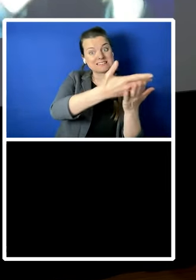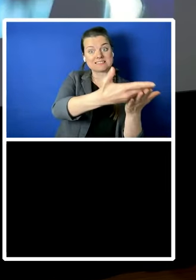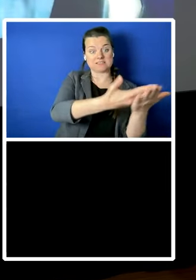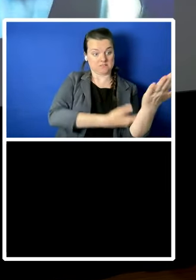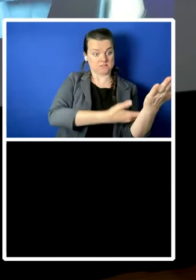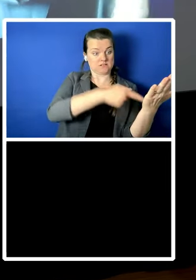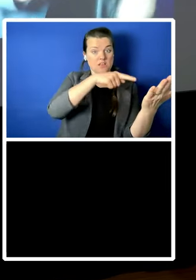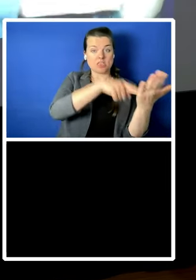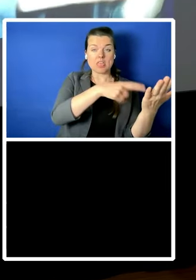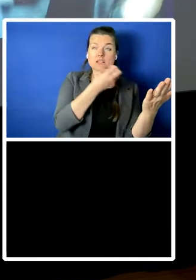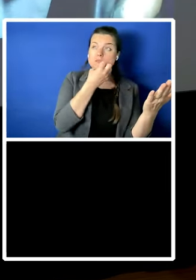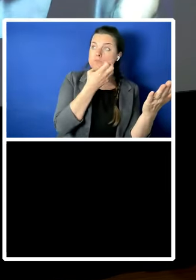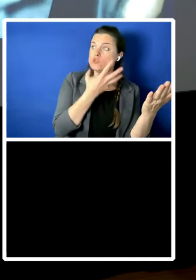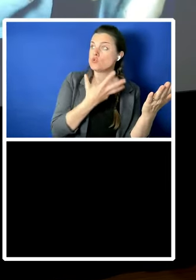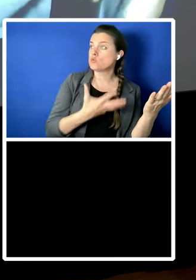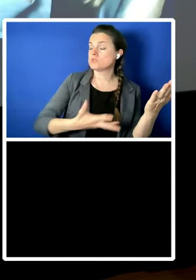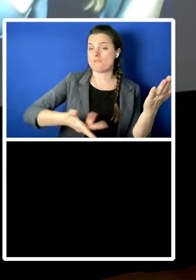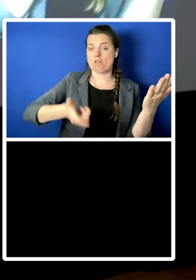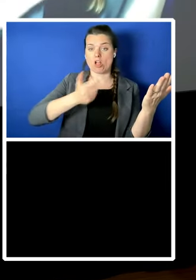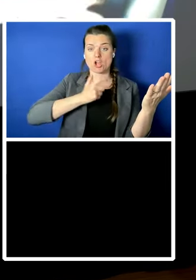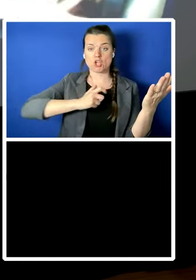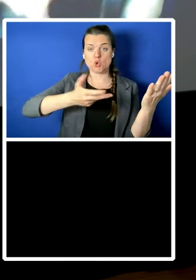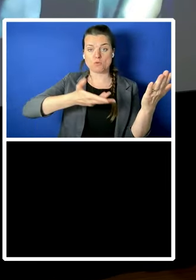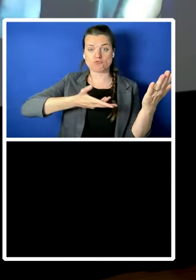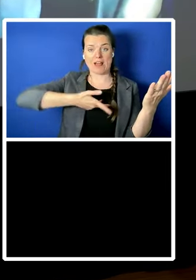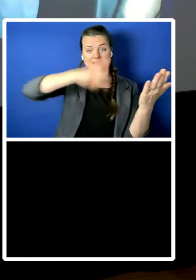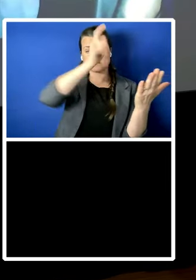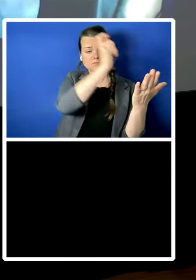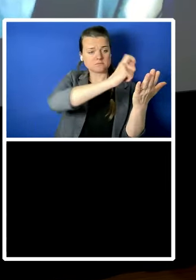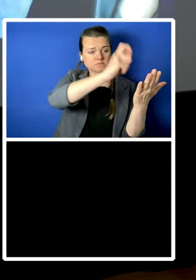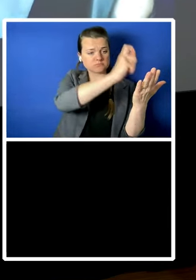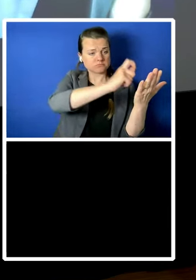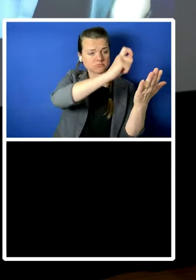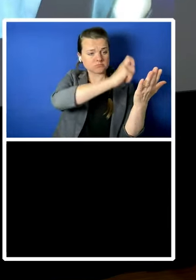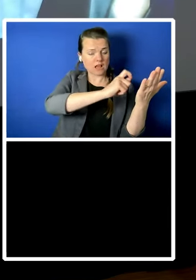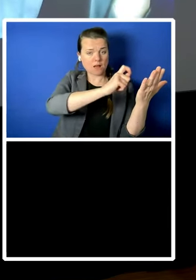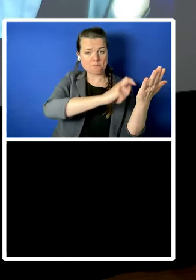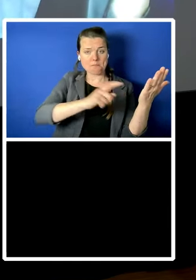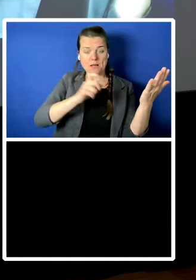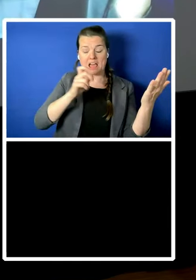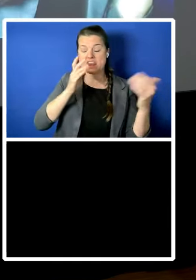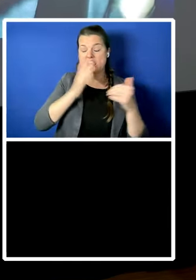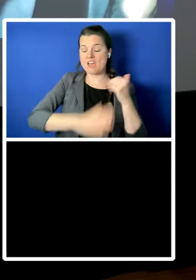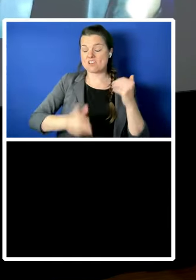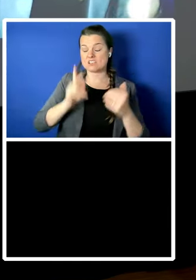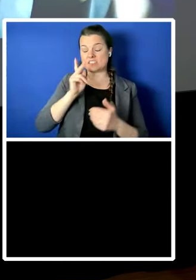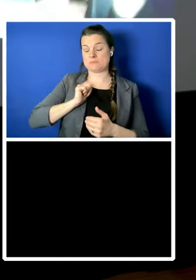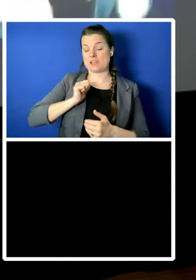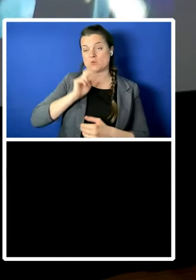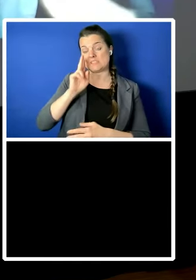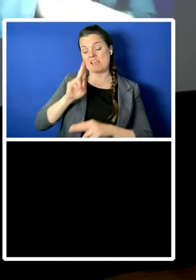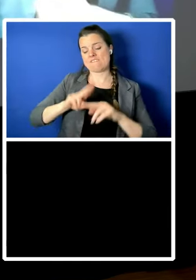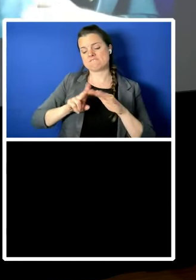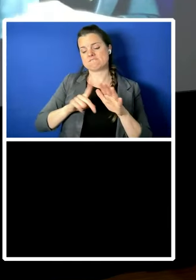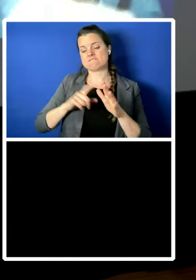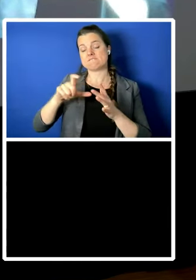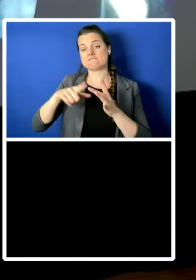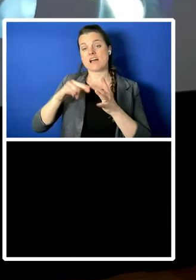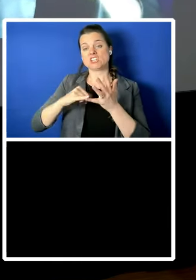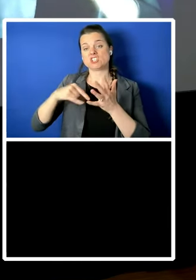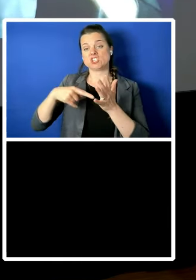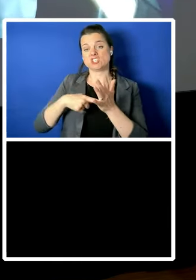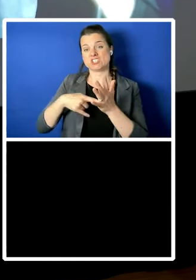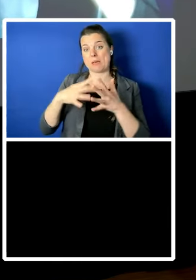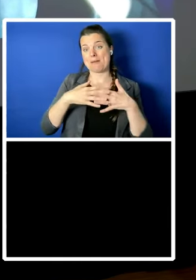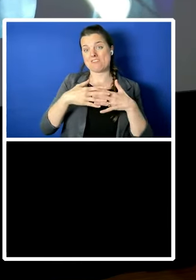rights lyricism and i never thought i'd see a fascist president of the united united states in my lifetime and there i'm using